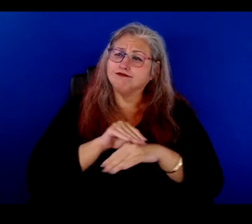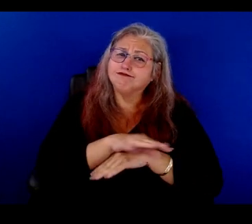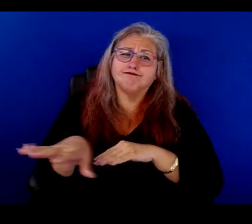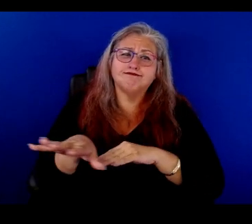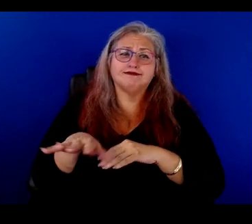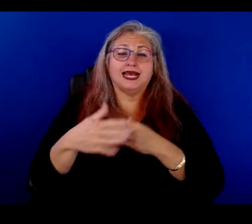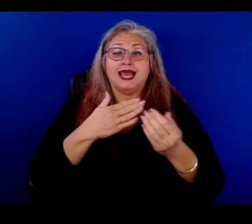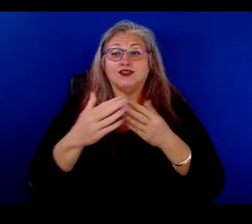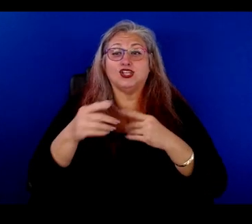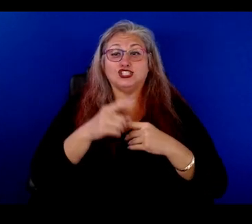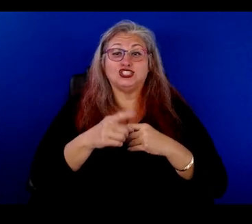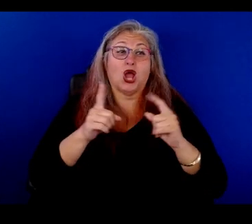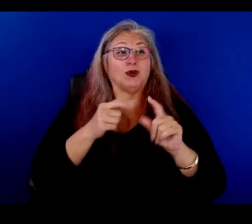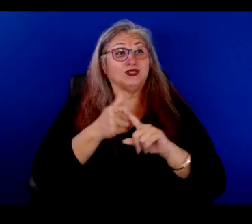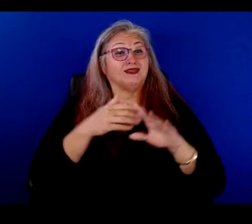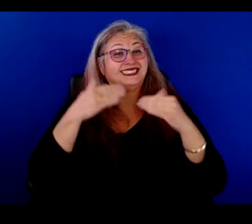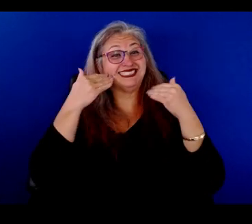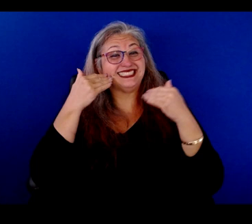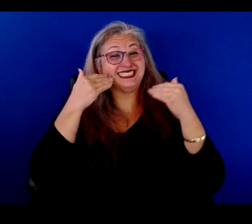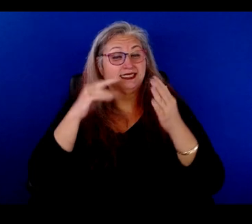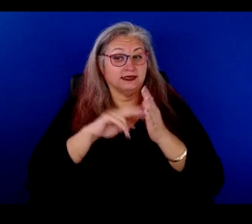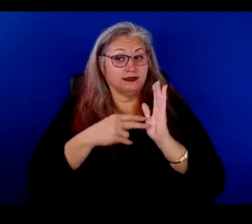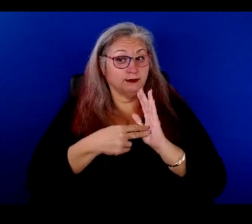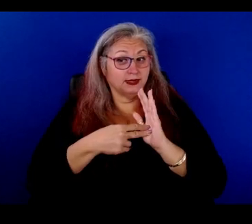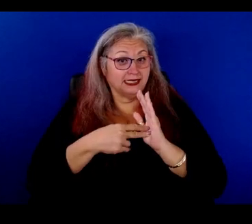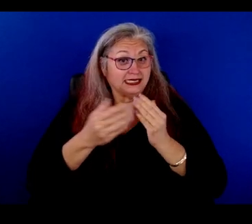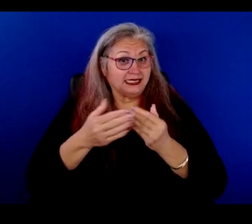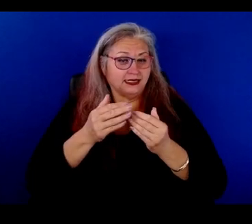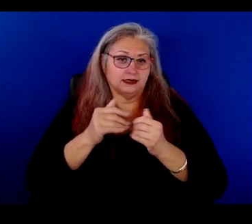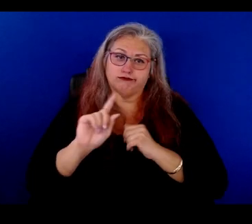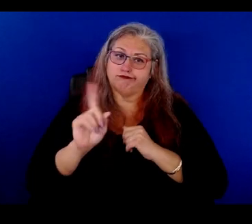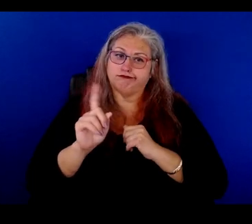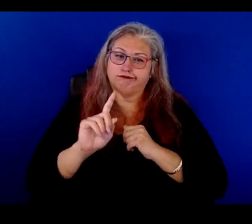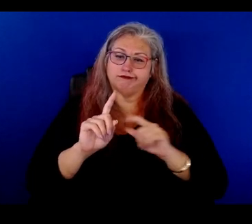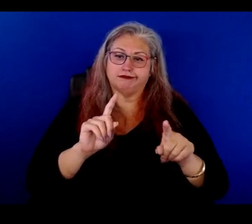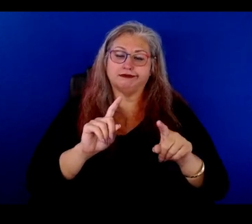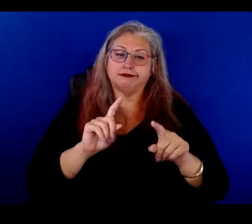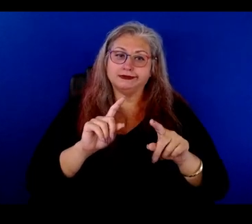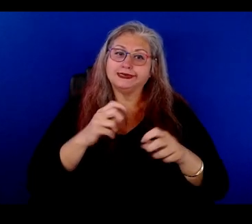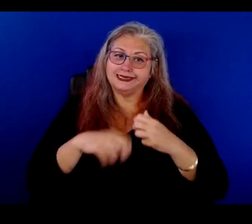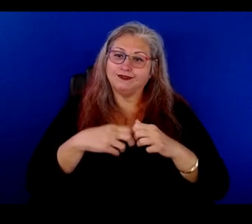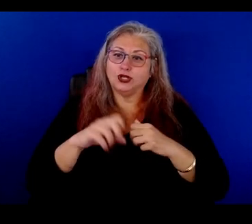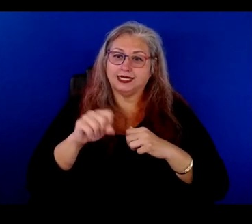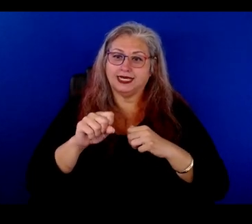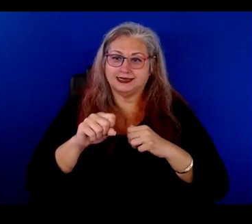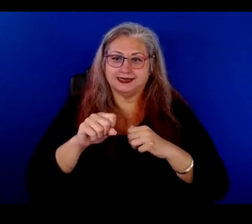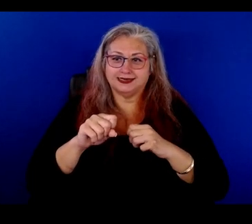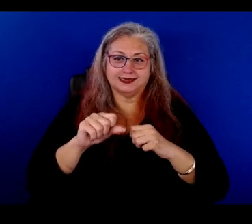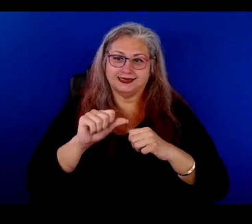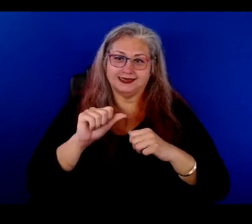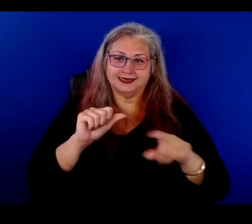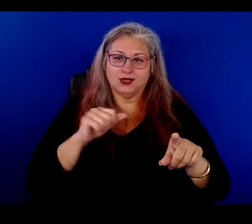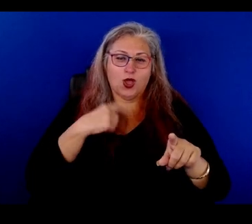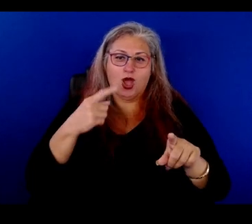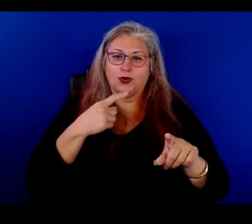because she was always smiling doesn't mean that it was always easy. It doesn't mean that things were not difficult. No fue easy. We